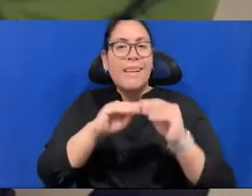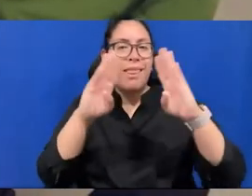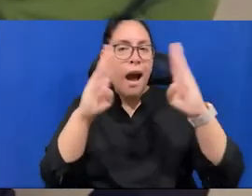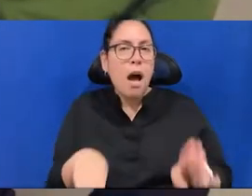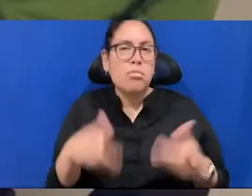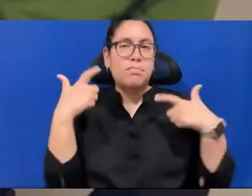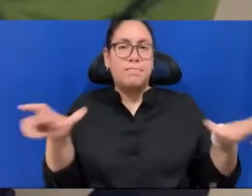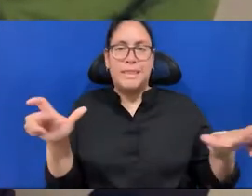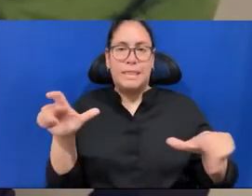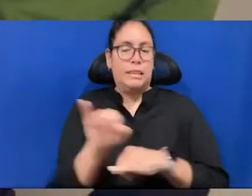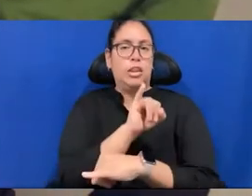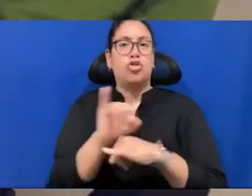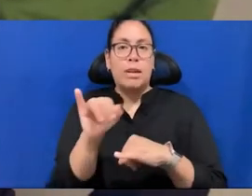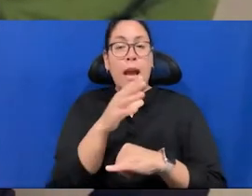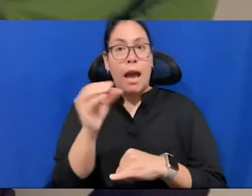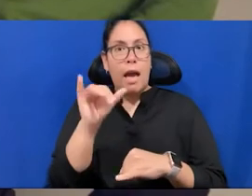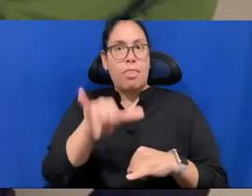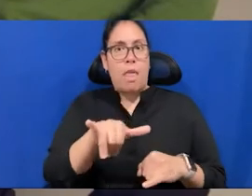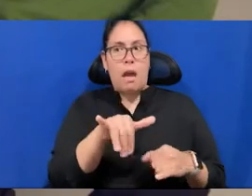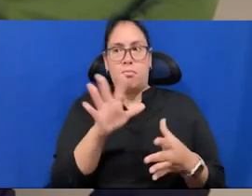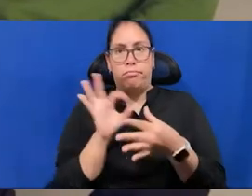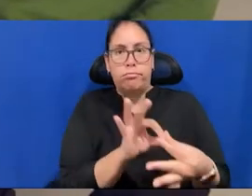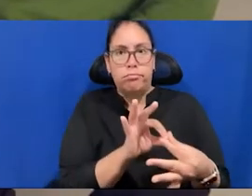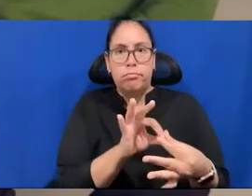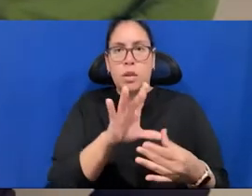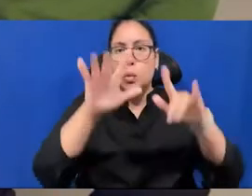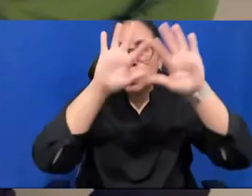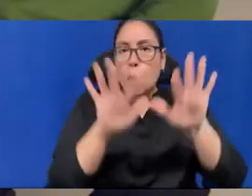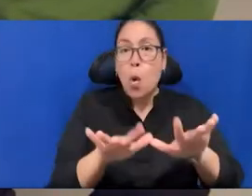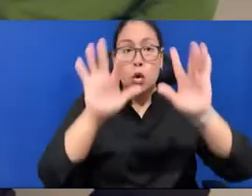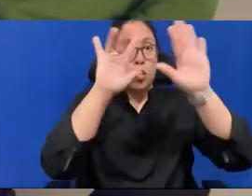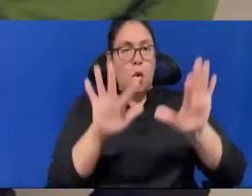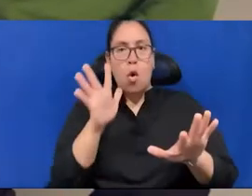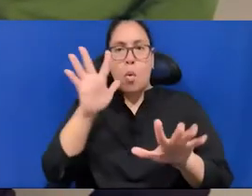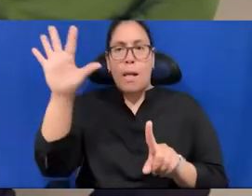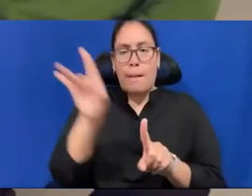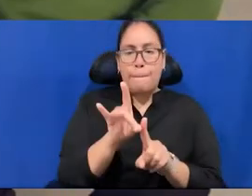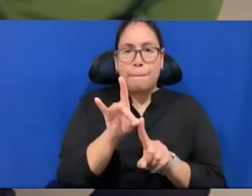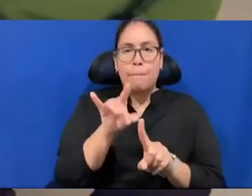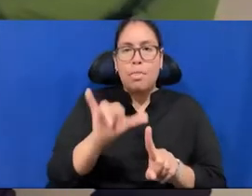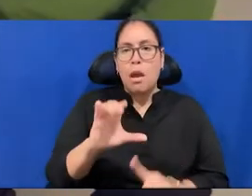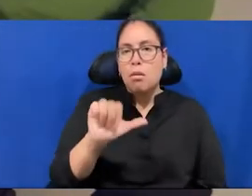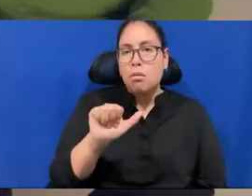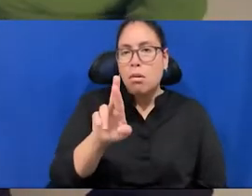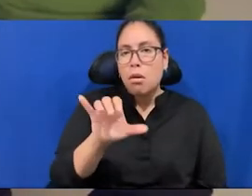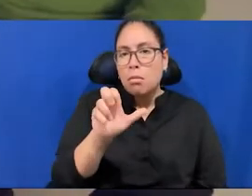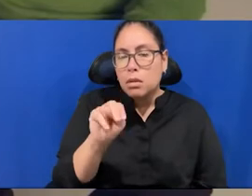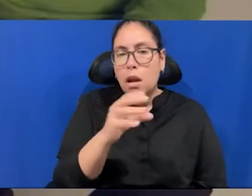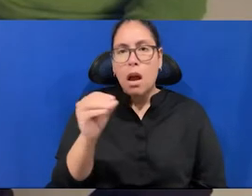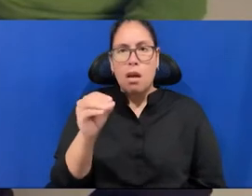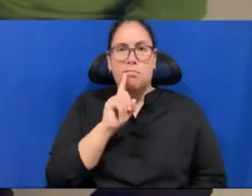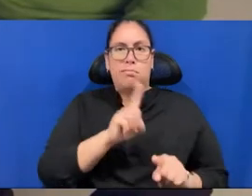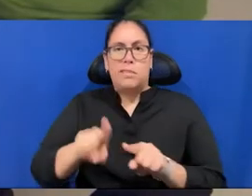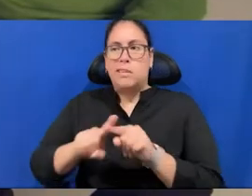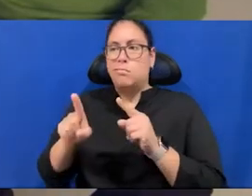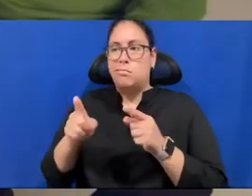the nature of the climate there, the snow, it traps that carbon, but also various deregulations that have been happening in that state, which